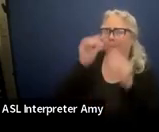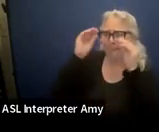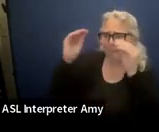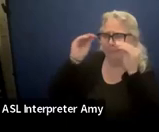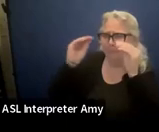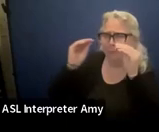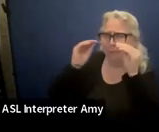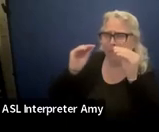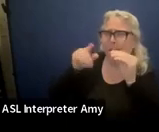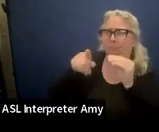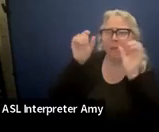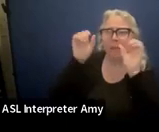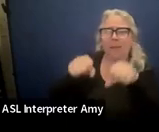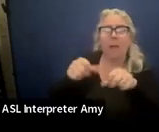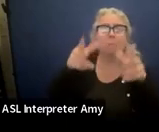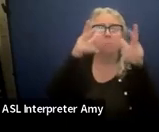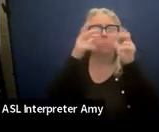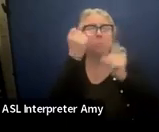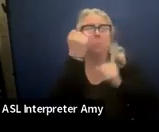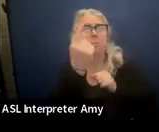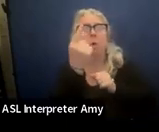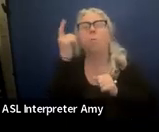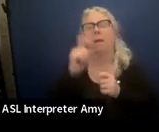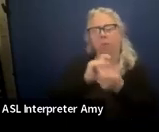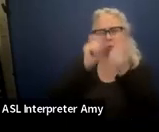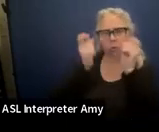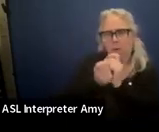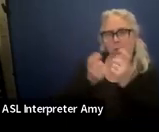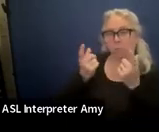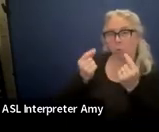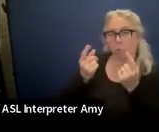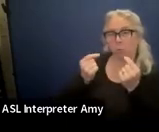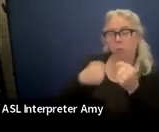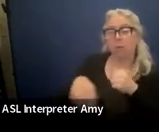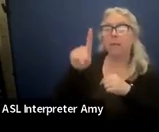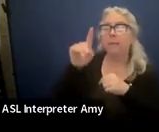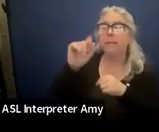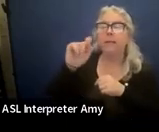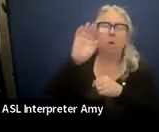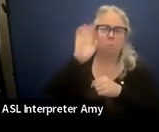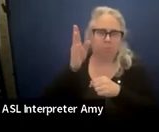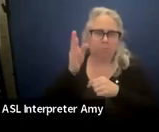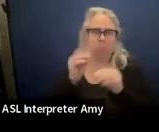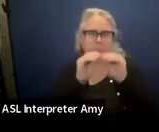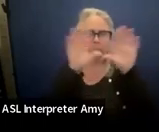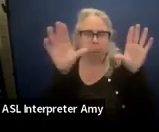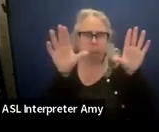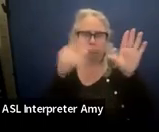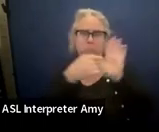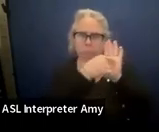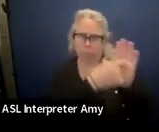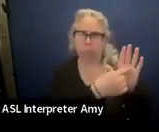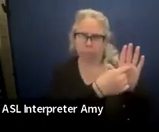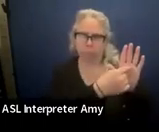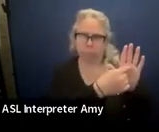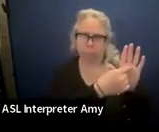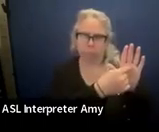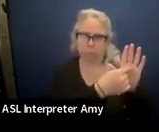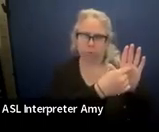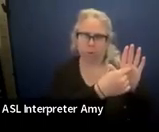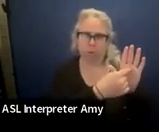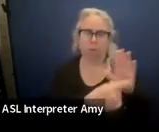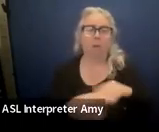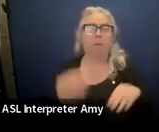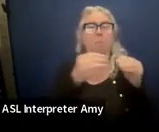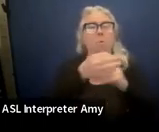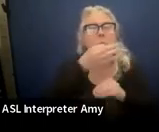it, and we have to change up what we're doing. And the data will tell you that, and it will tell you that sooner rather